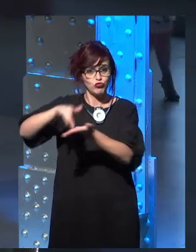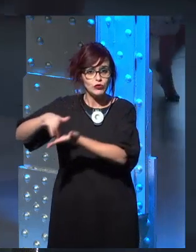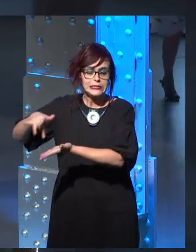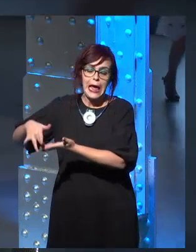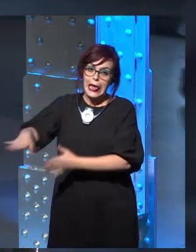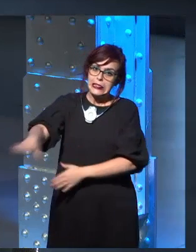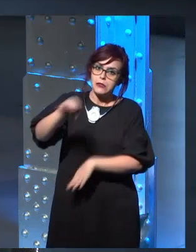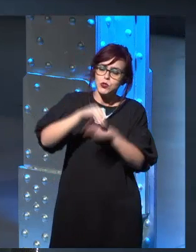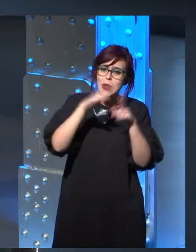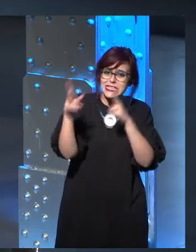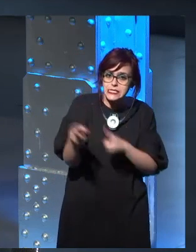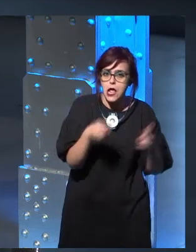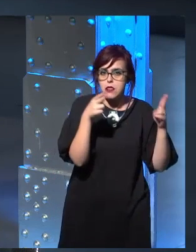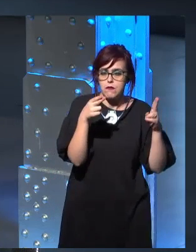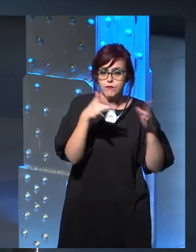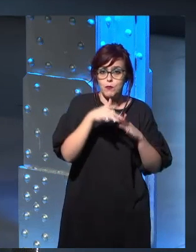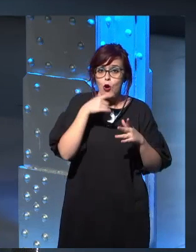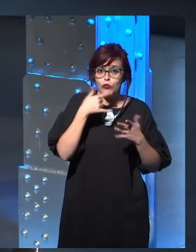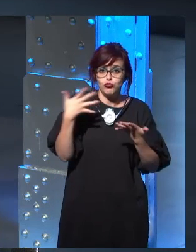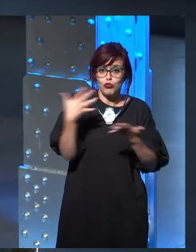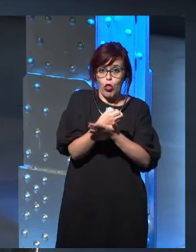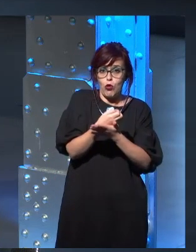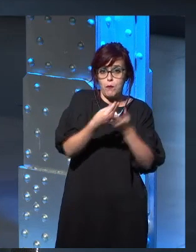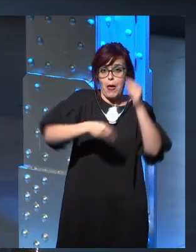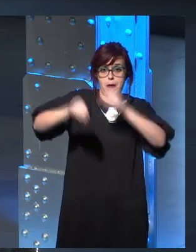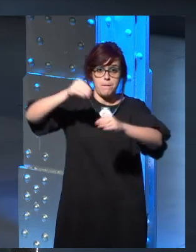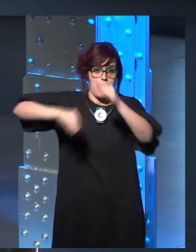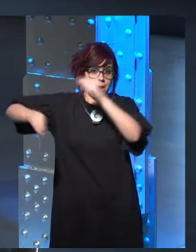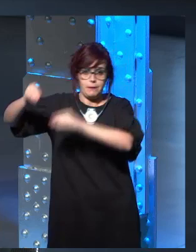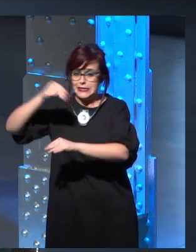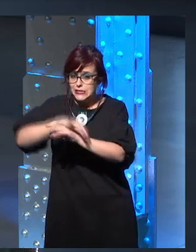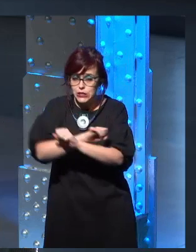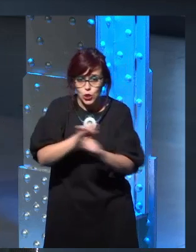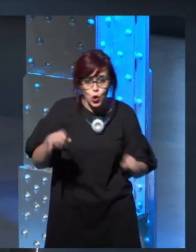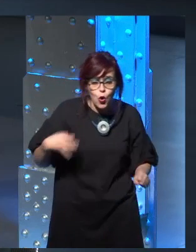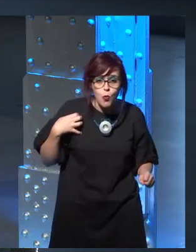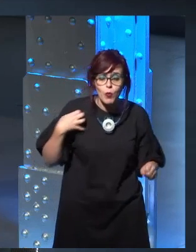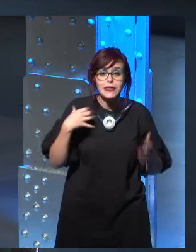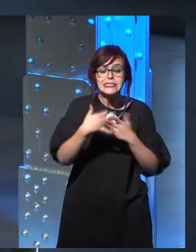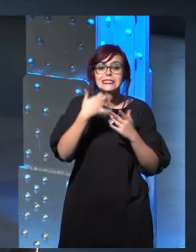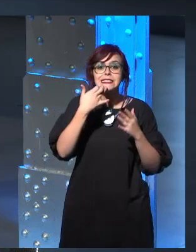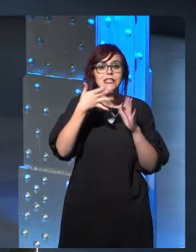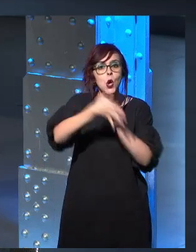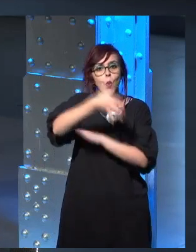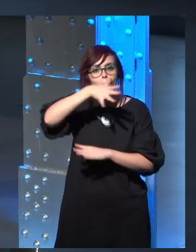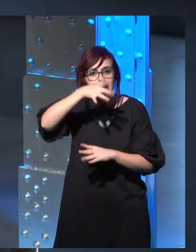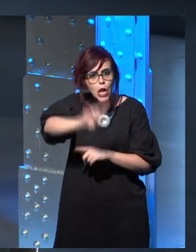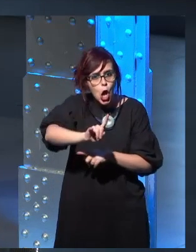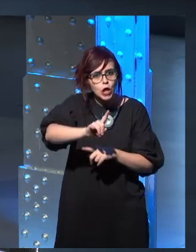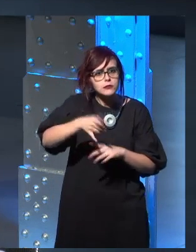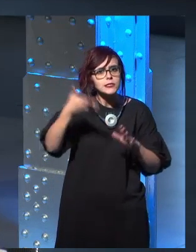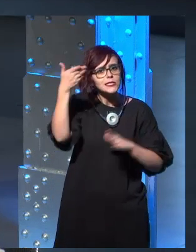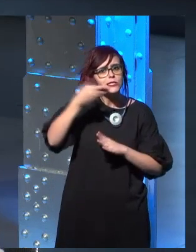It doesn't mean that those things are not important, uh, to George's story. They're just not important to